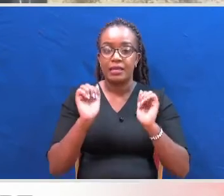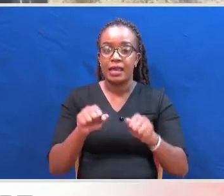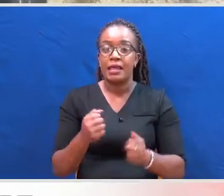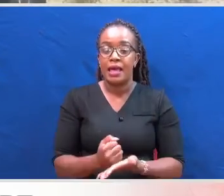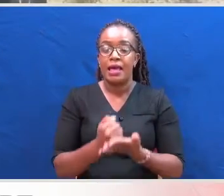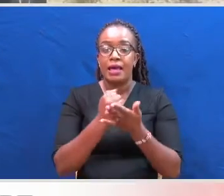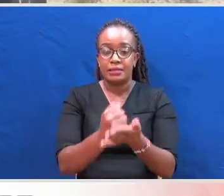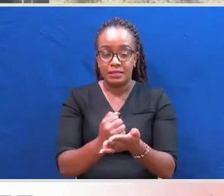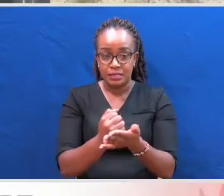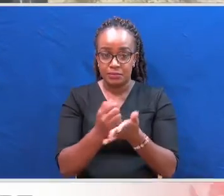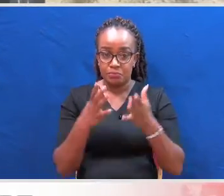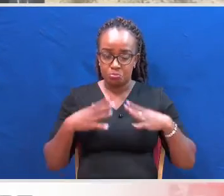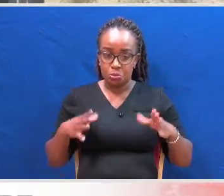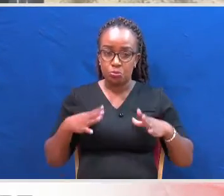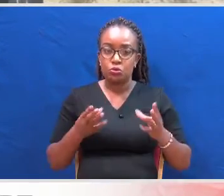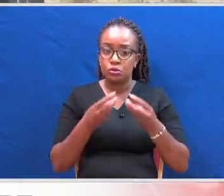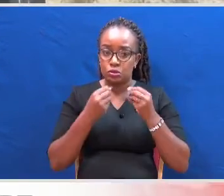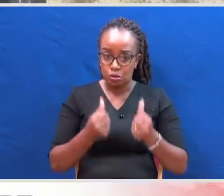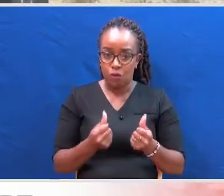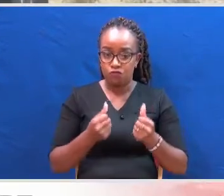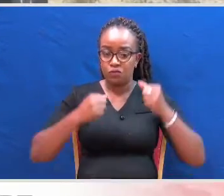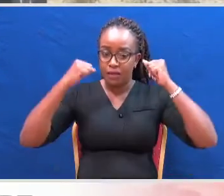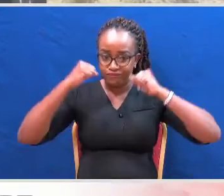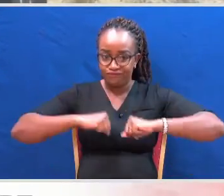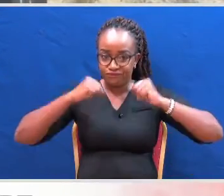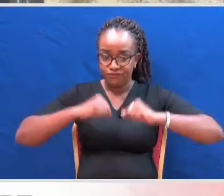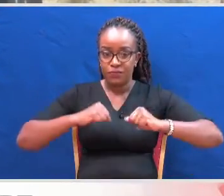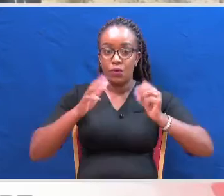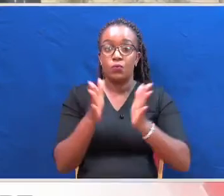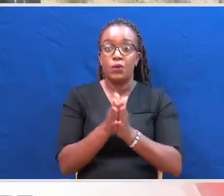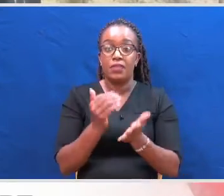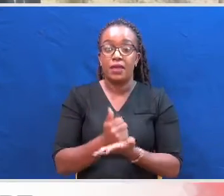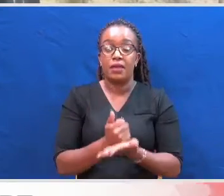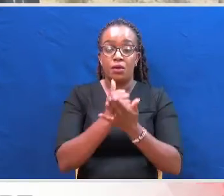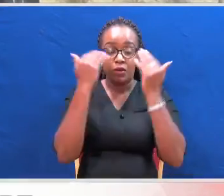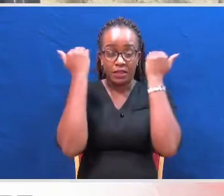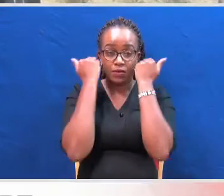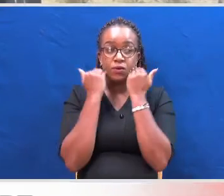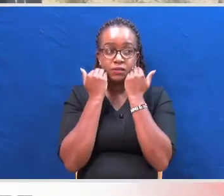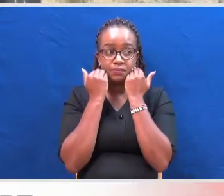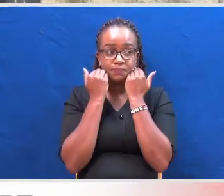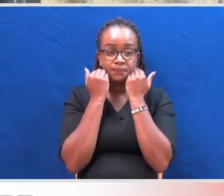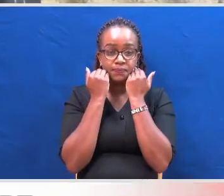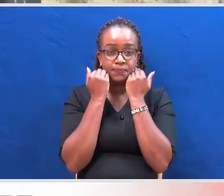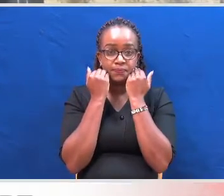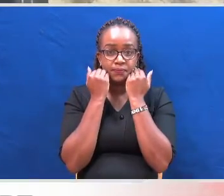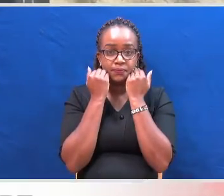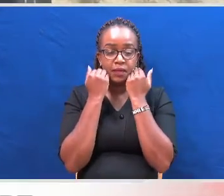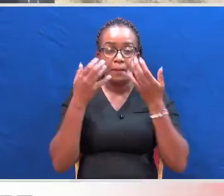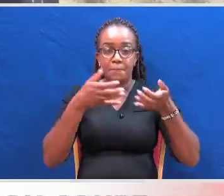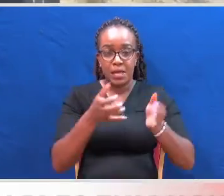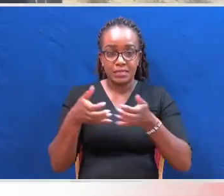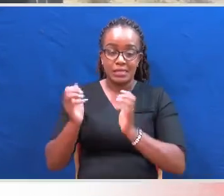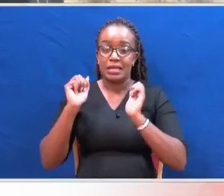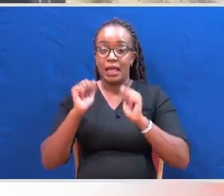matters amicably with the help of the court and therefore the influence of the court Annexed Mediation that the parties can come under the